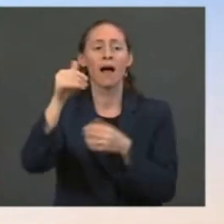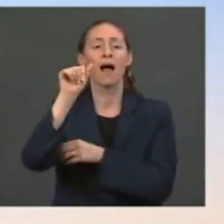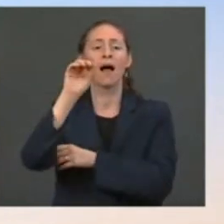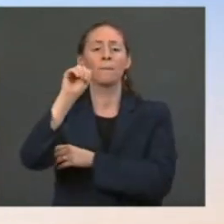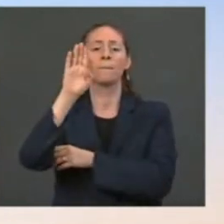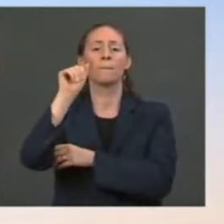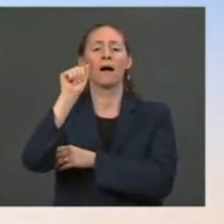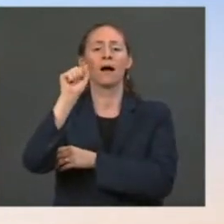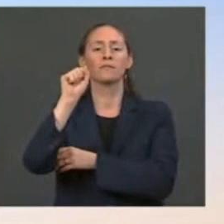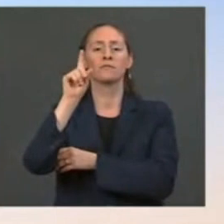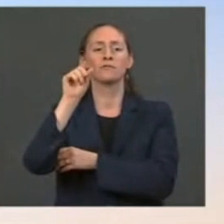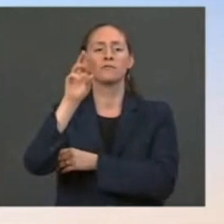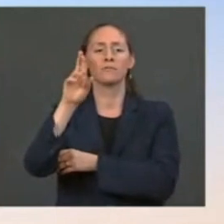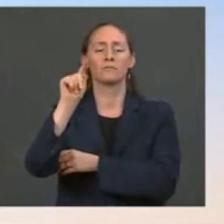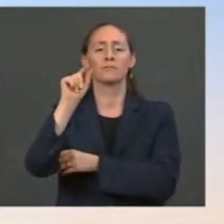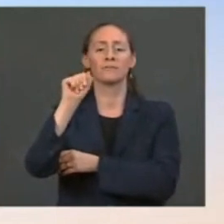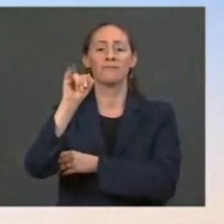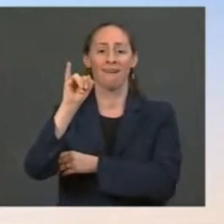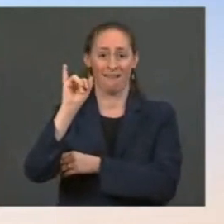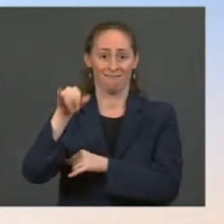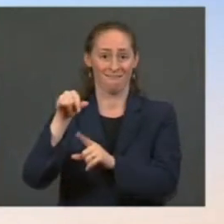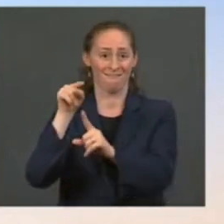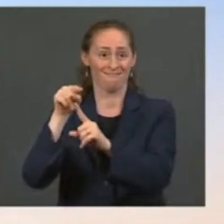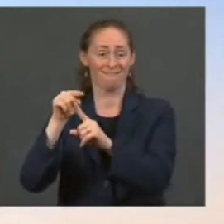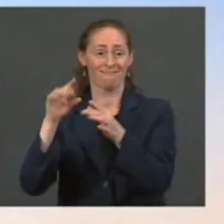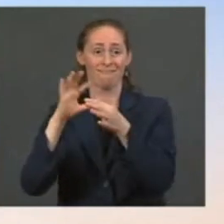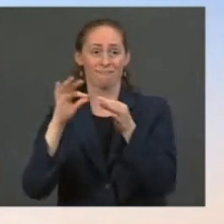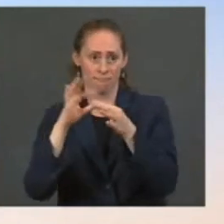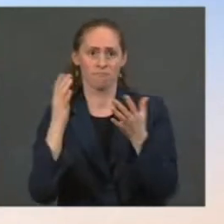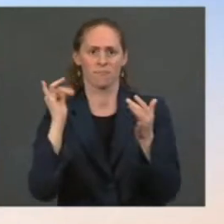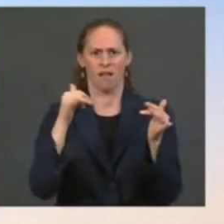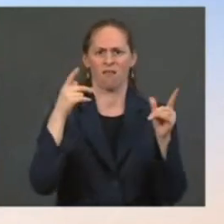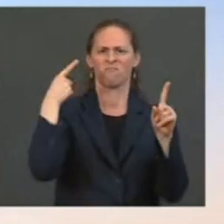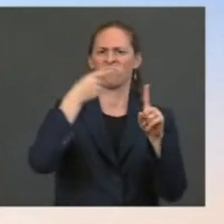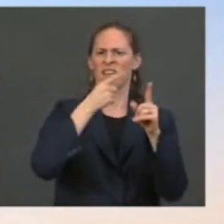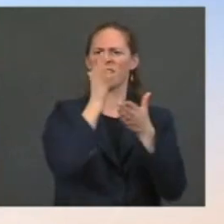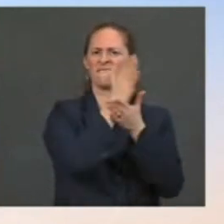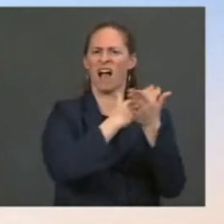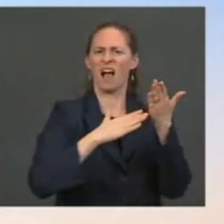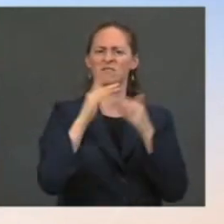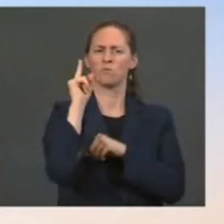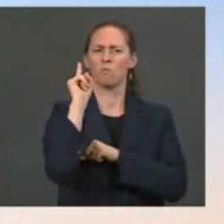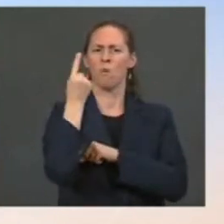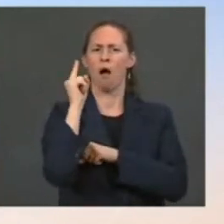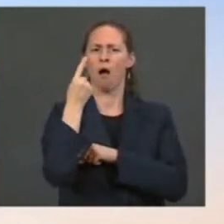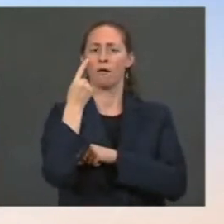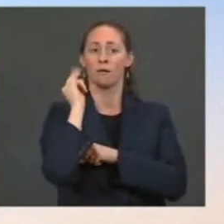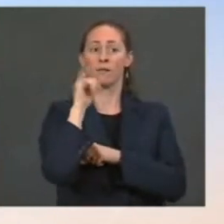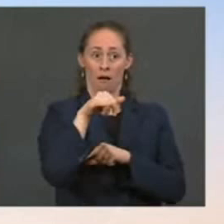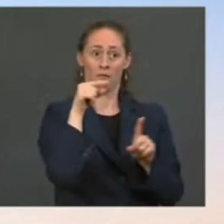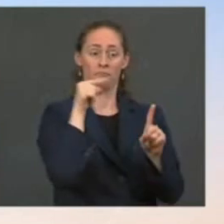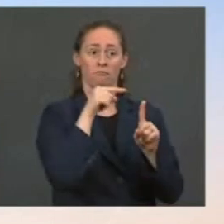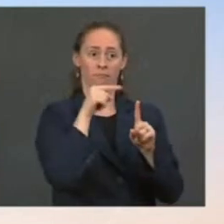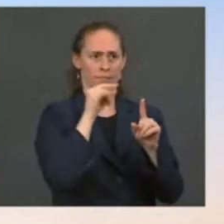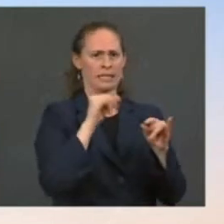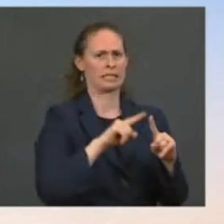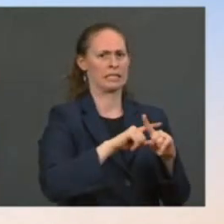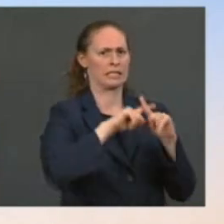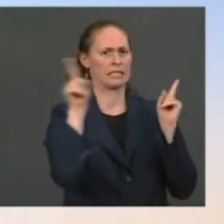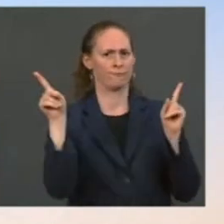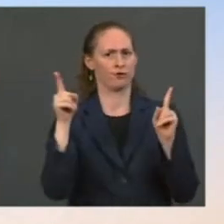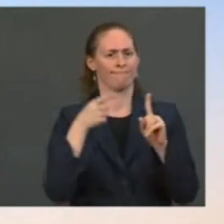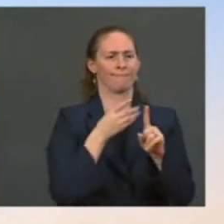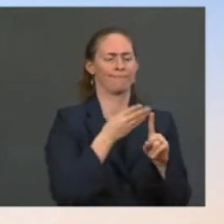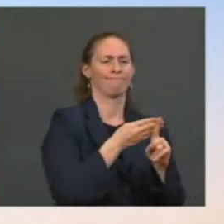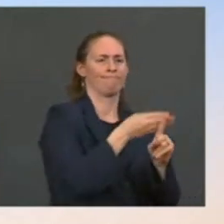phase one. And what I think it's important to note here is that this approach definitely differs from the approach of the prior administration in our